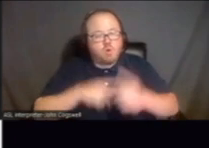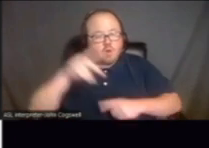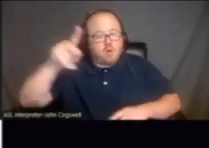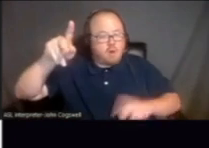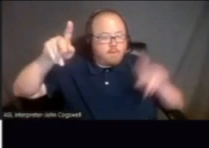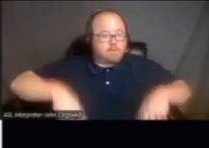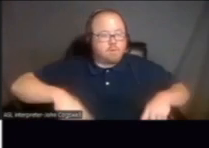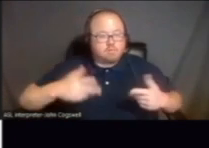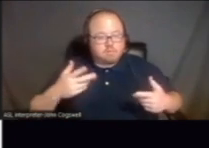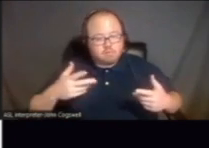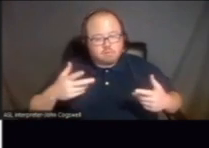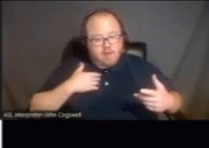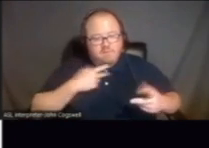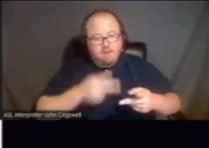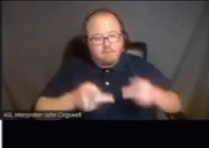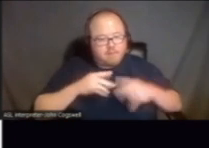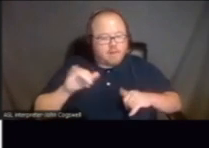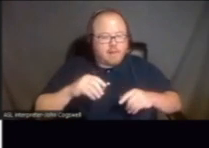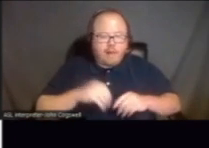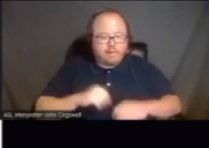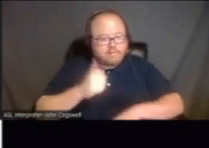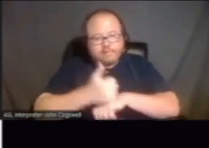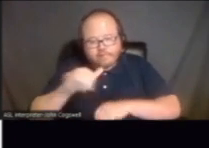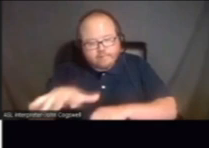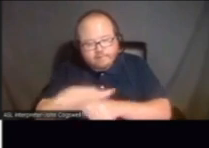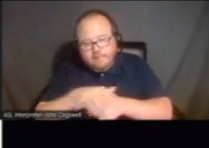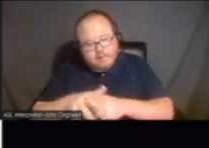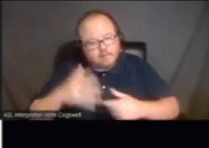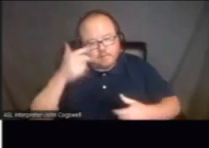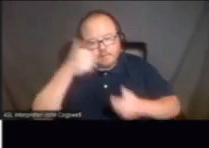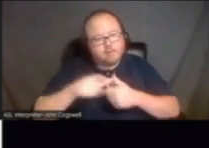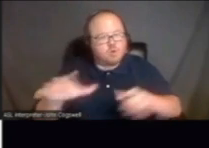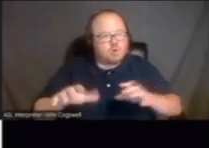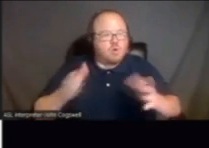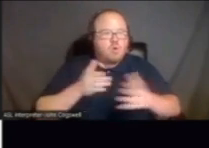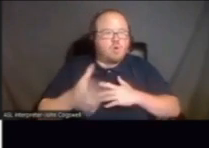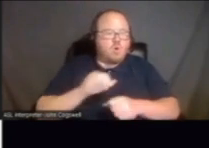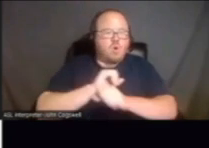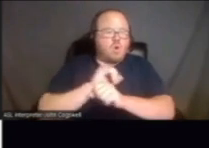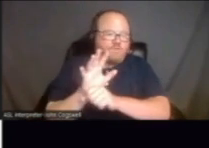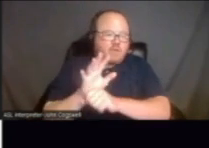half a place, even if they're like in a setting where it's like, remember that we're doing through COVID,